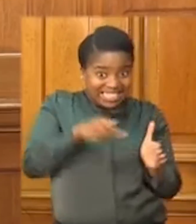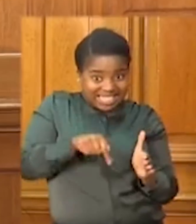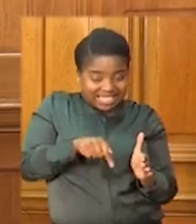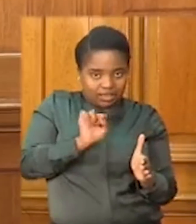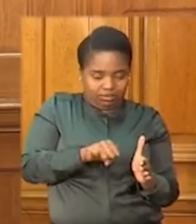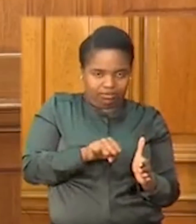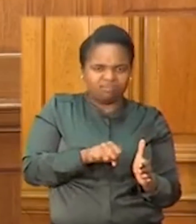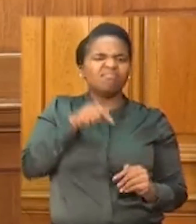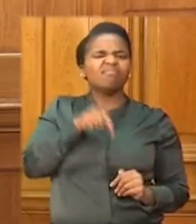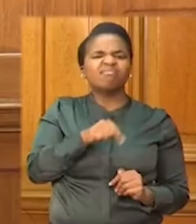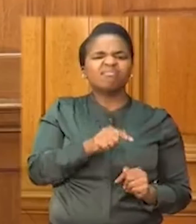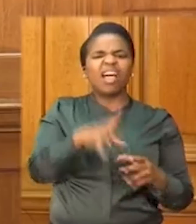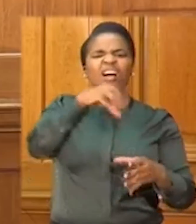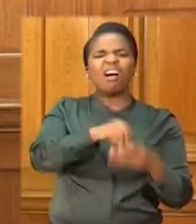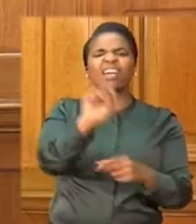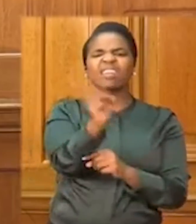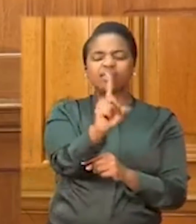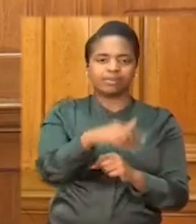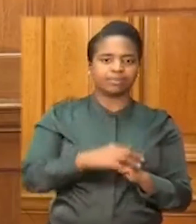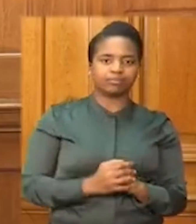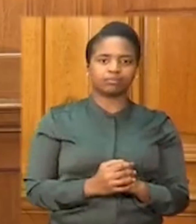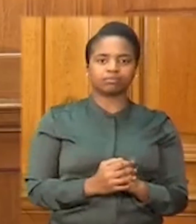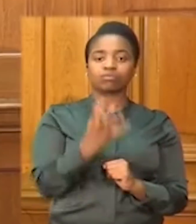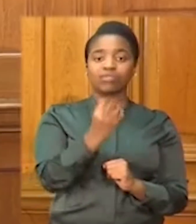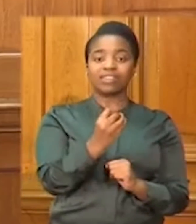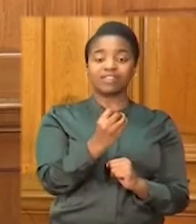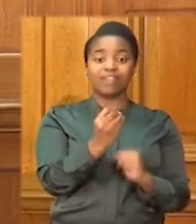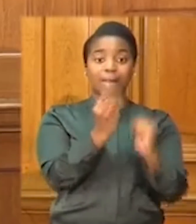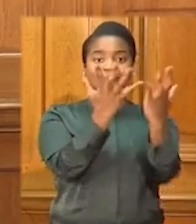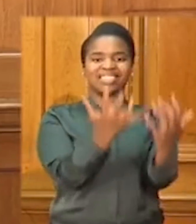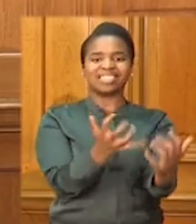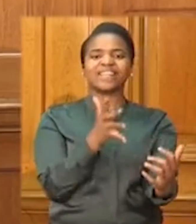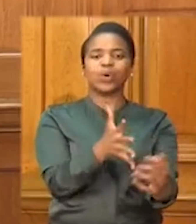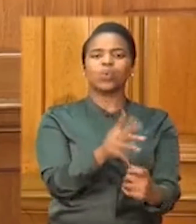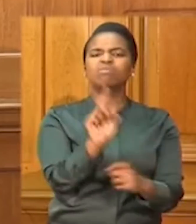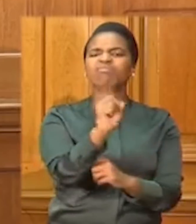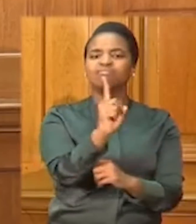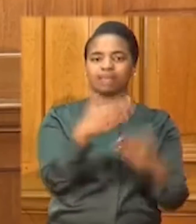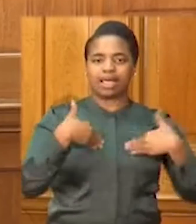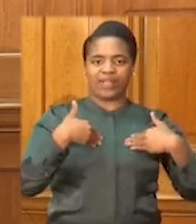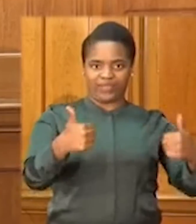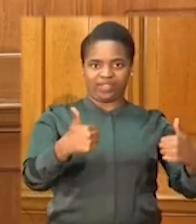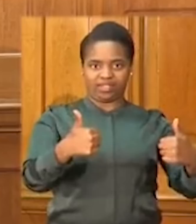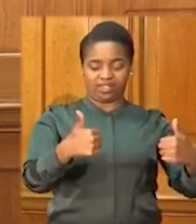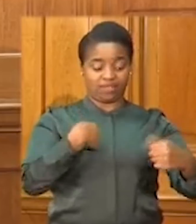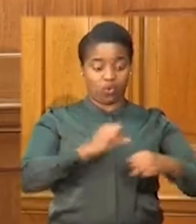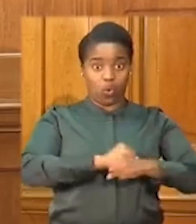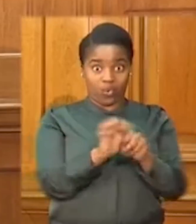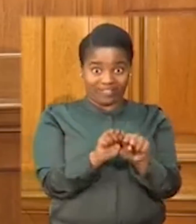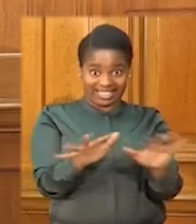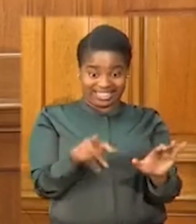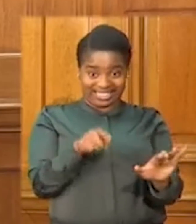firstly, an extraordinary health budget to respond to the coronavirus pandemic.